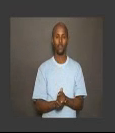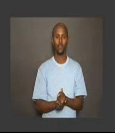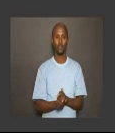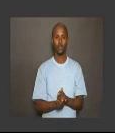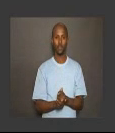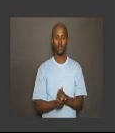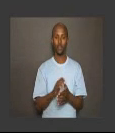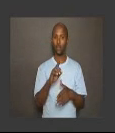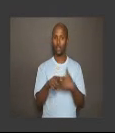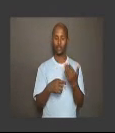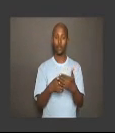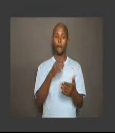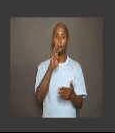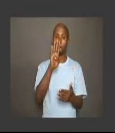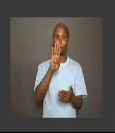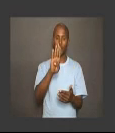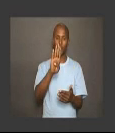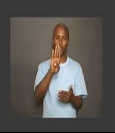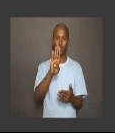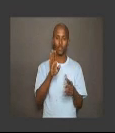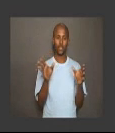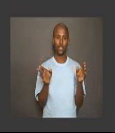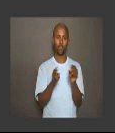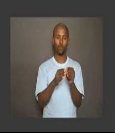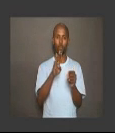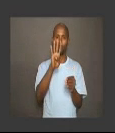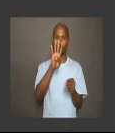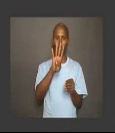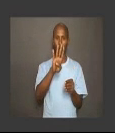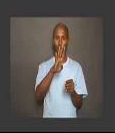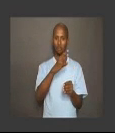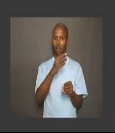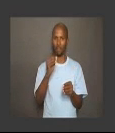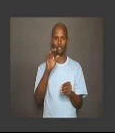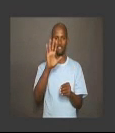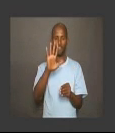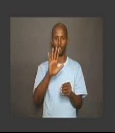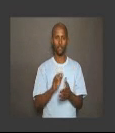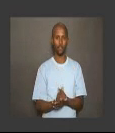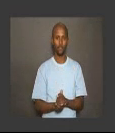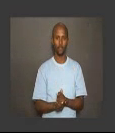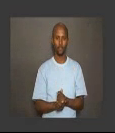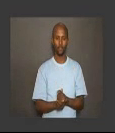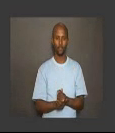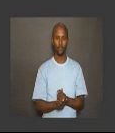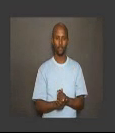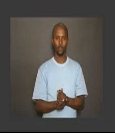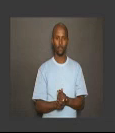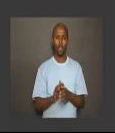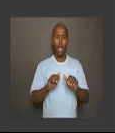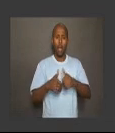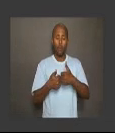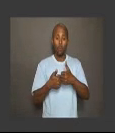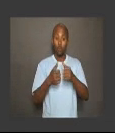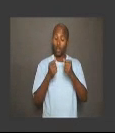Let B equal the set of 4 and 5. How